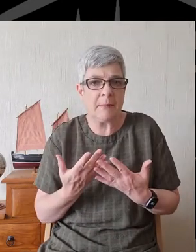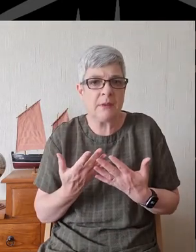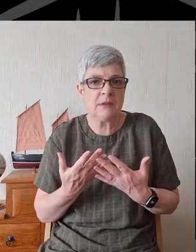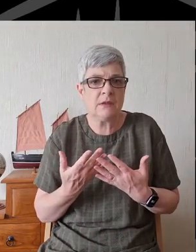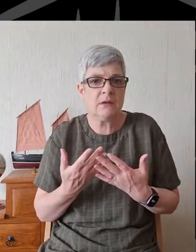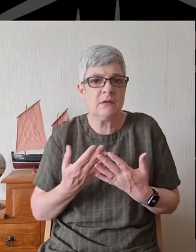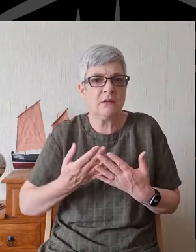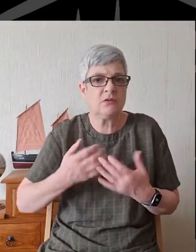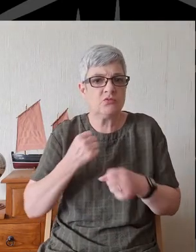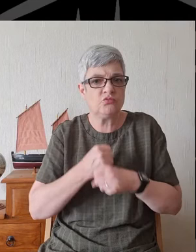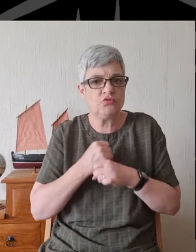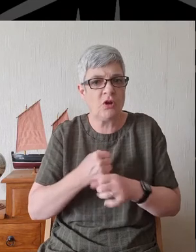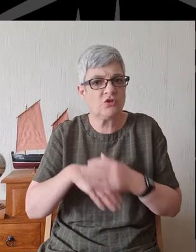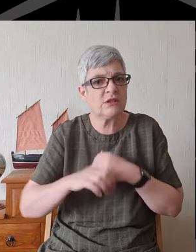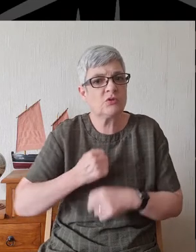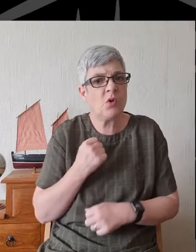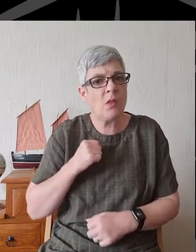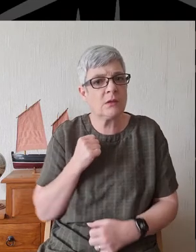Scotland.